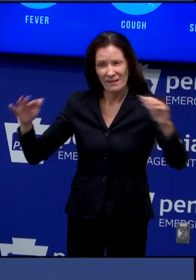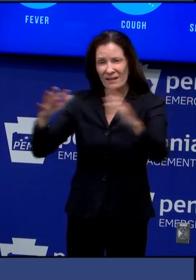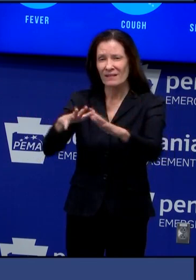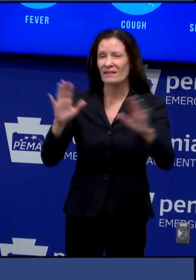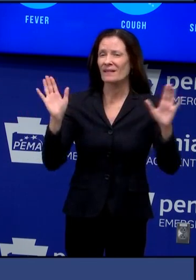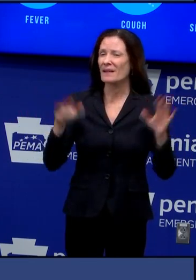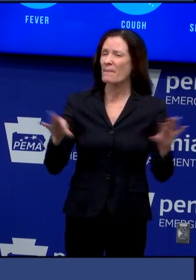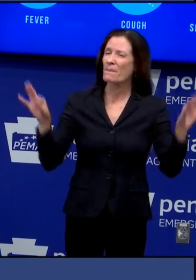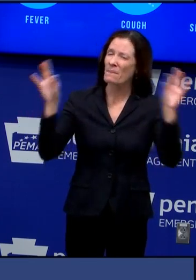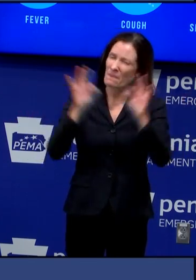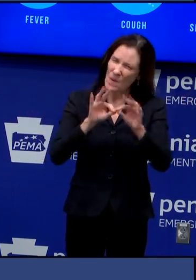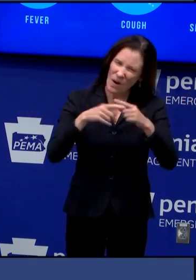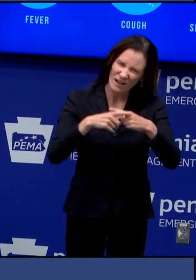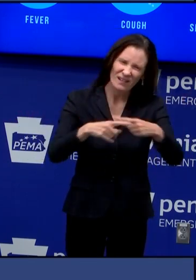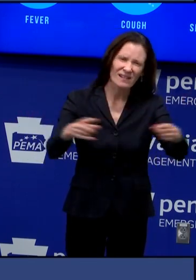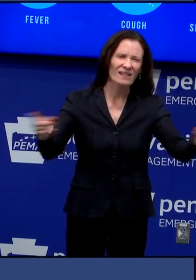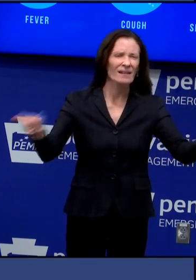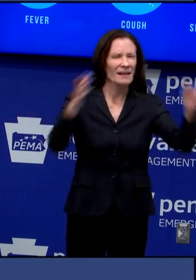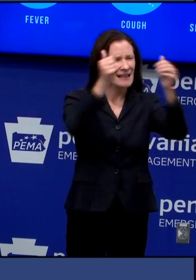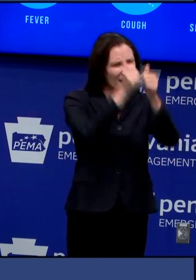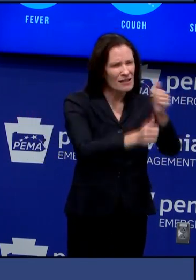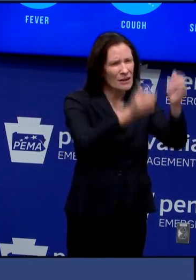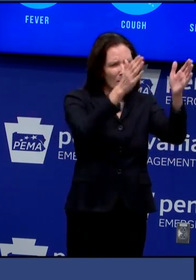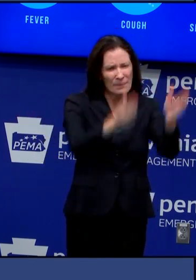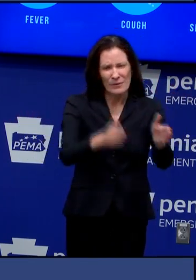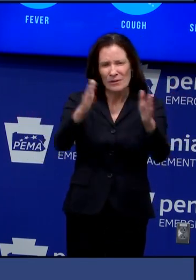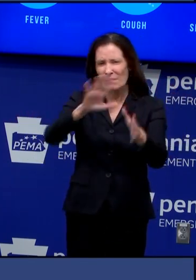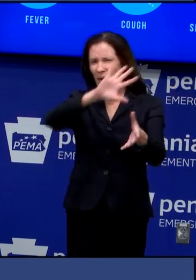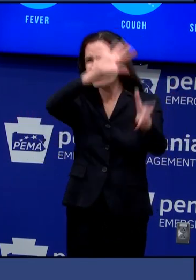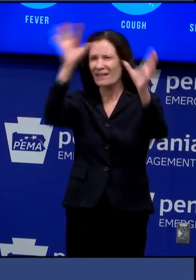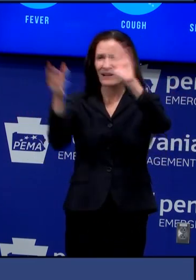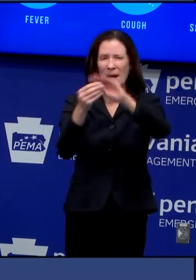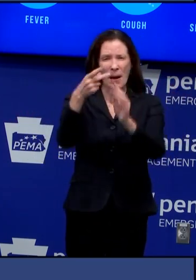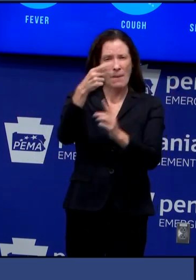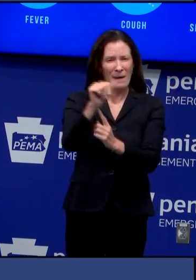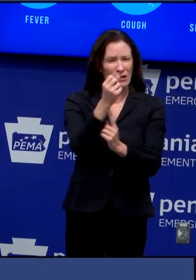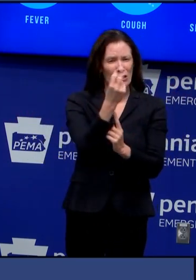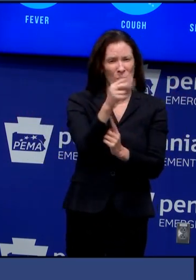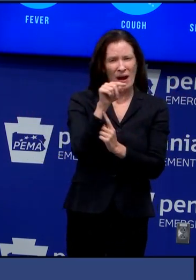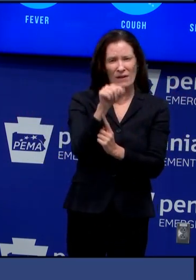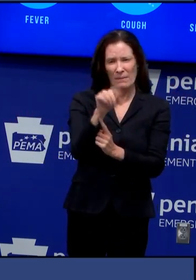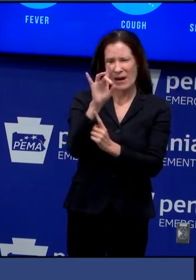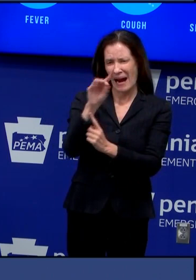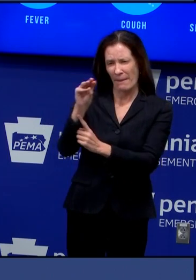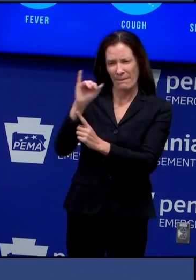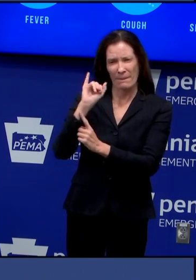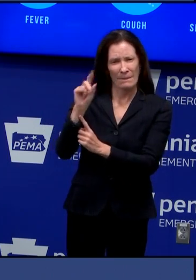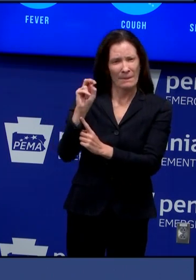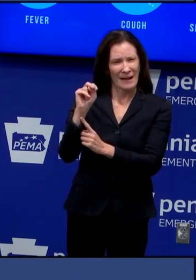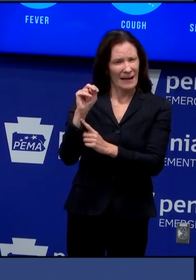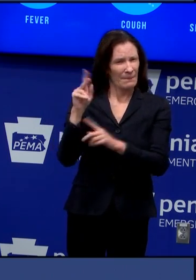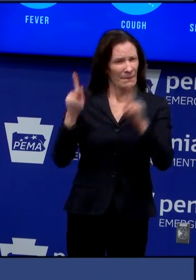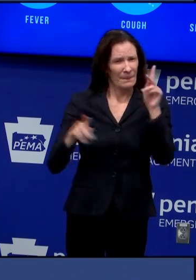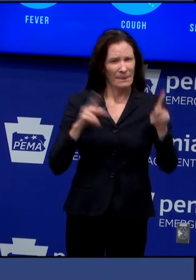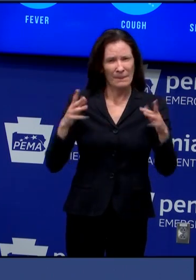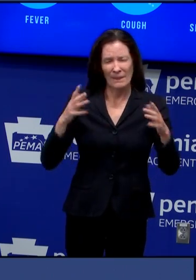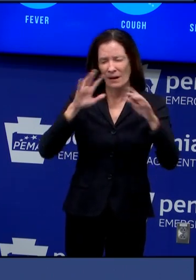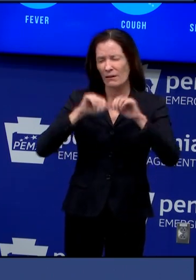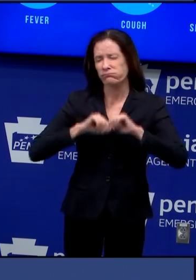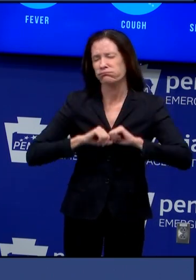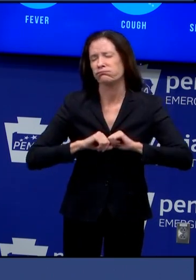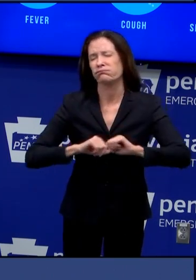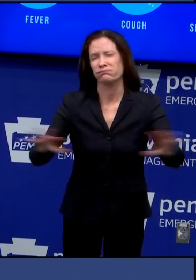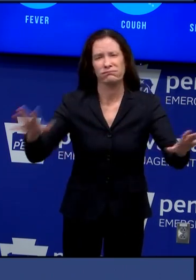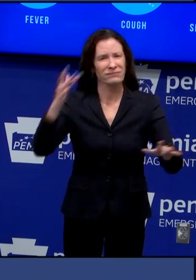of us all 12.8 million pennsylvanians have the responsibility for not infecting our friends and neighbors and people that we're